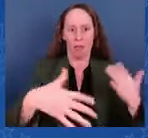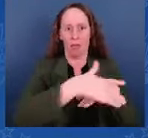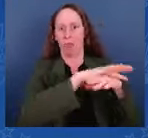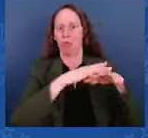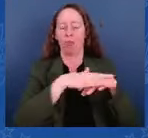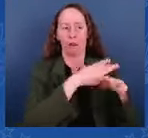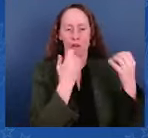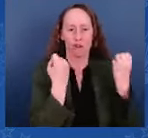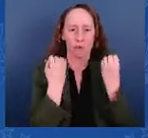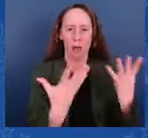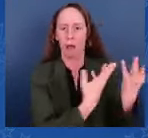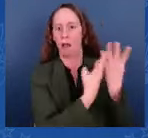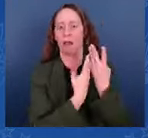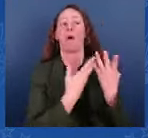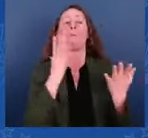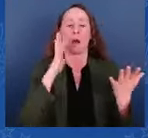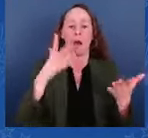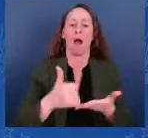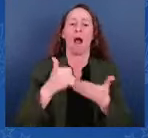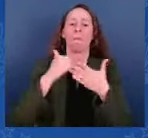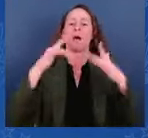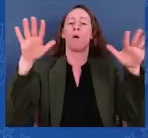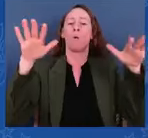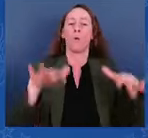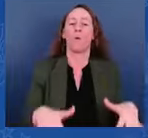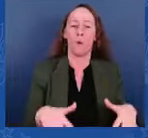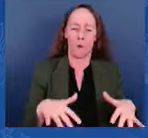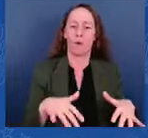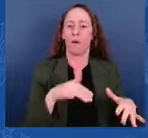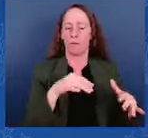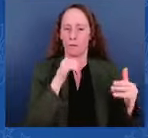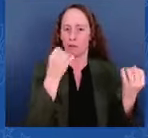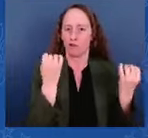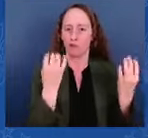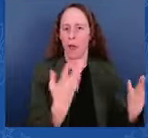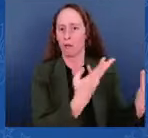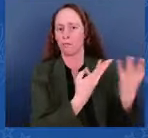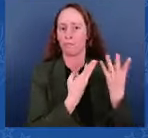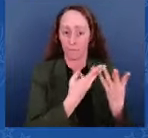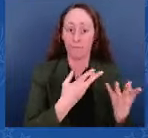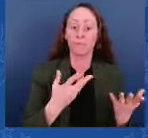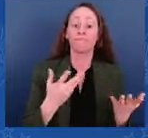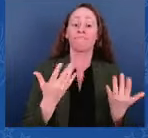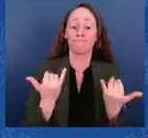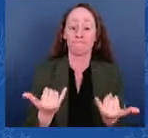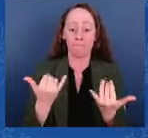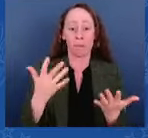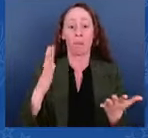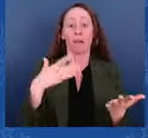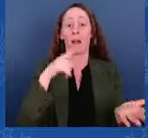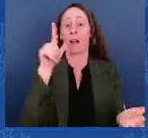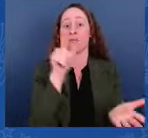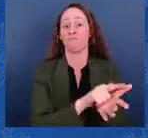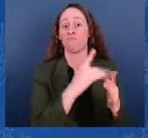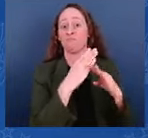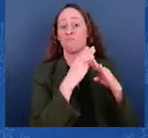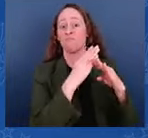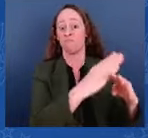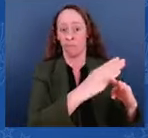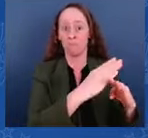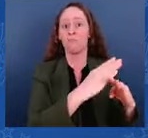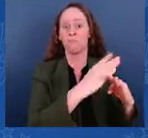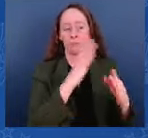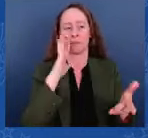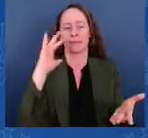This ban will remain in place until the number of people trying to enter illegally is reduced to a level that our system can